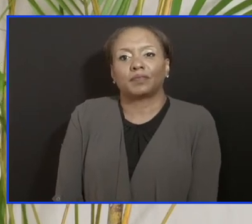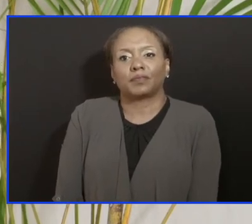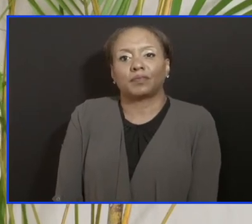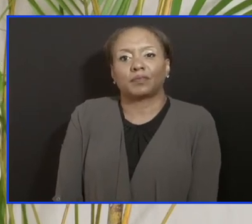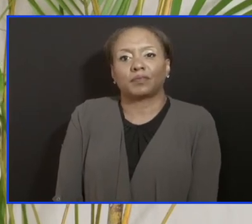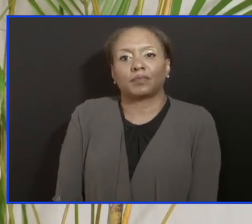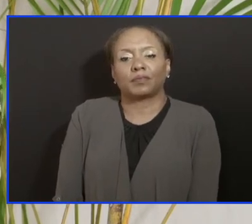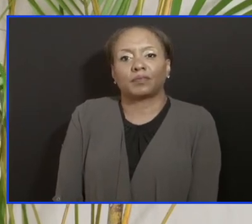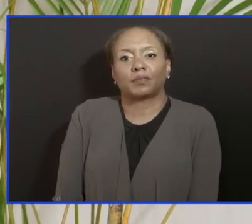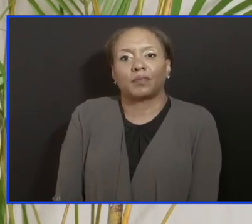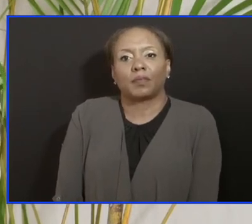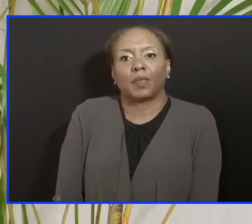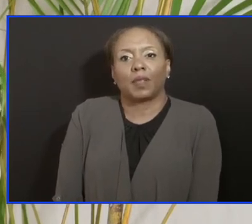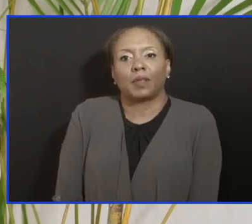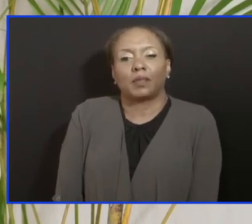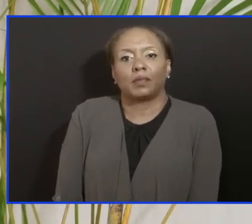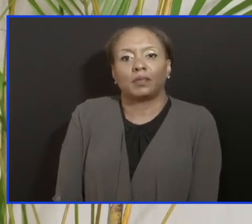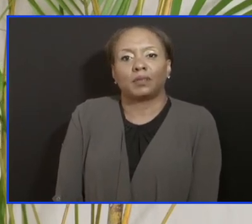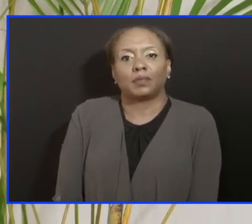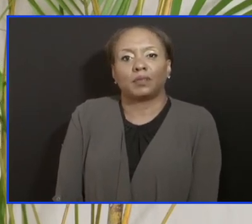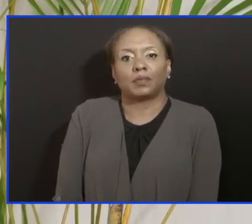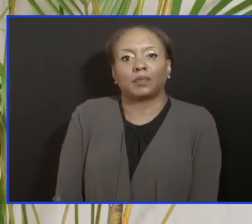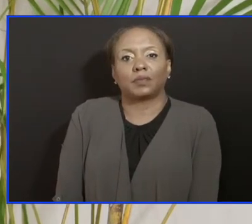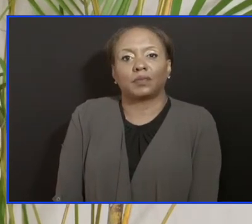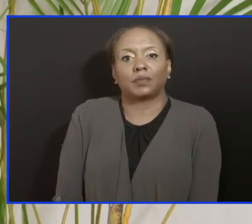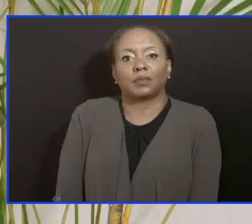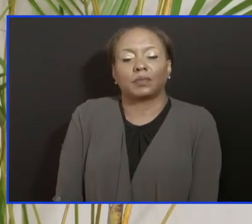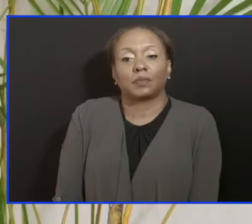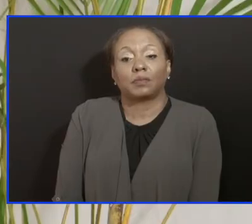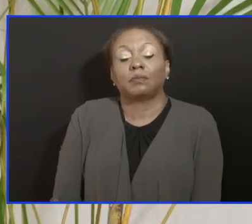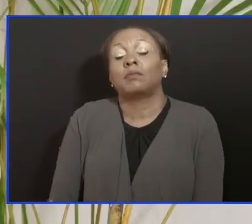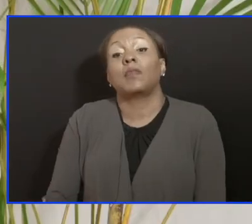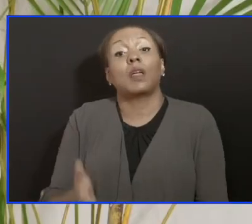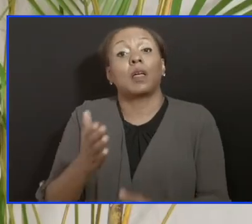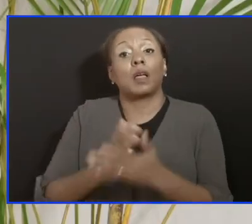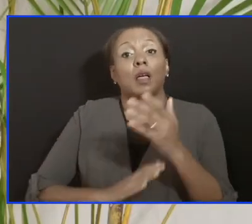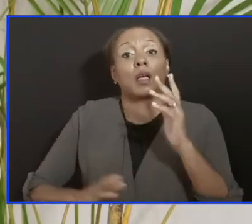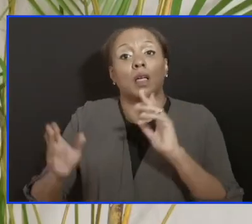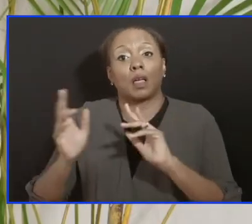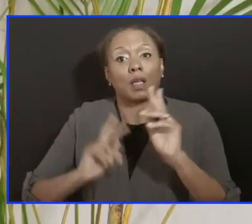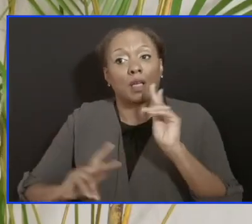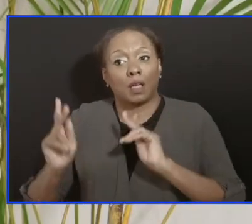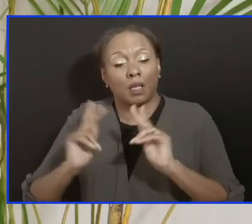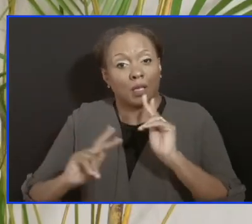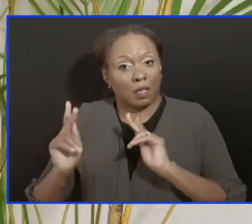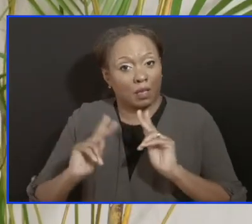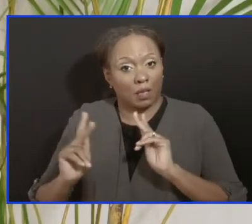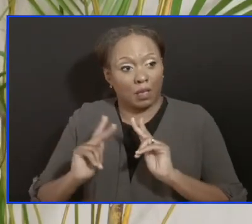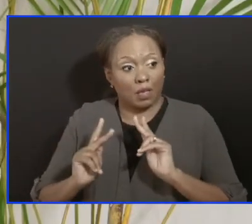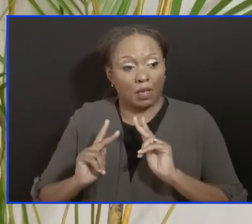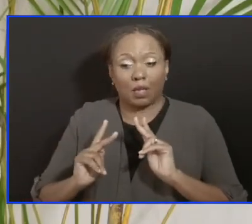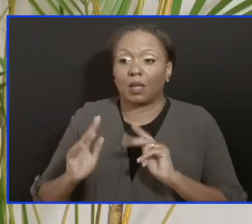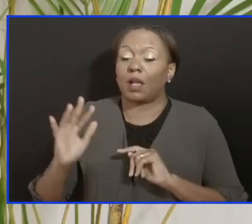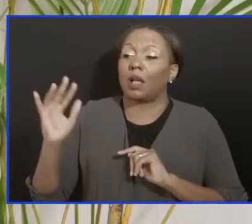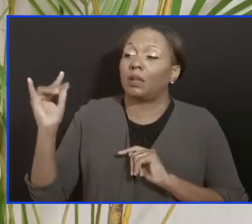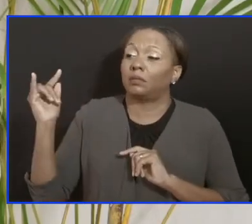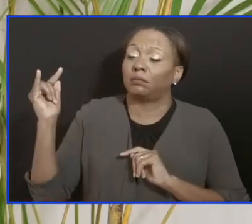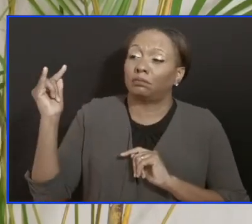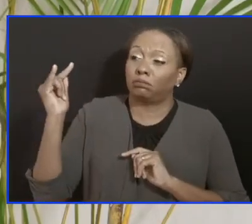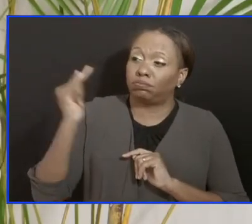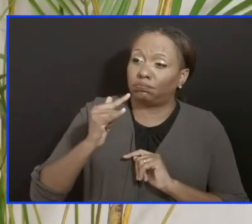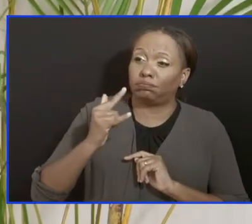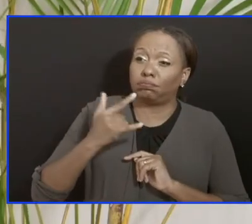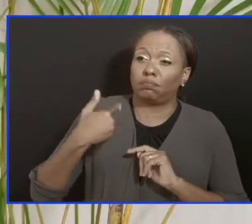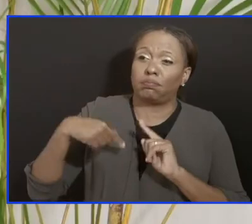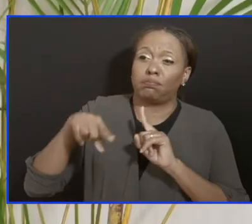some of those cases are persons who actually reside here, but who are non-nationals and do not carry Barbadian ID